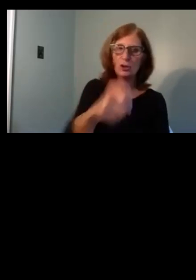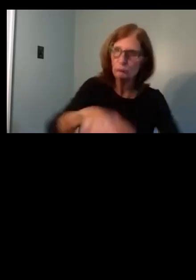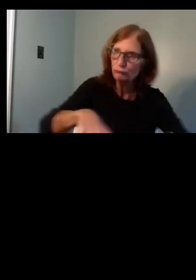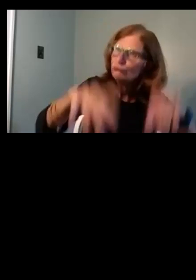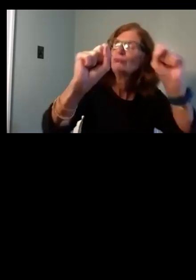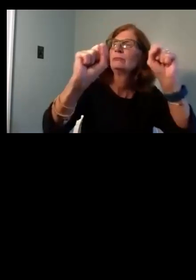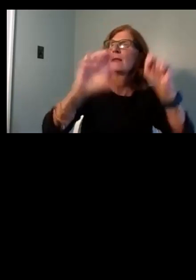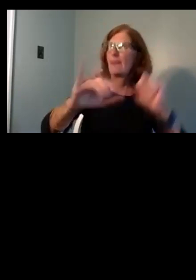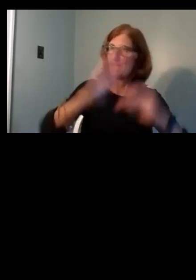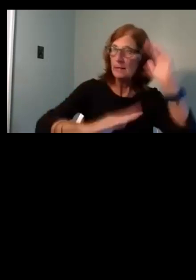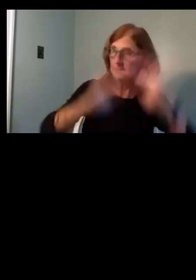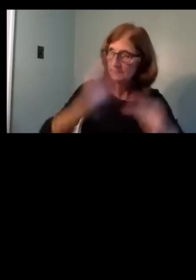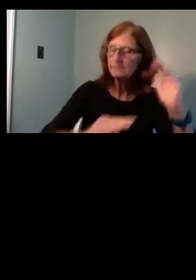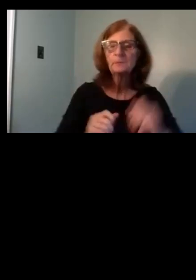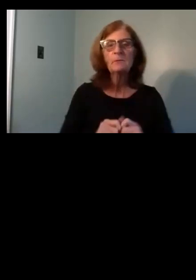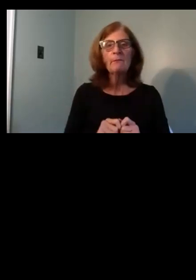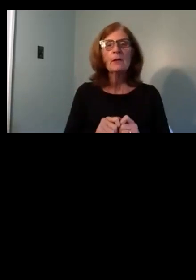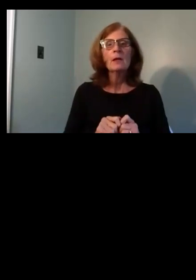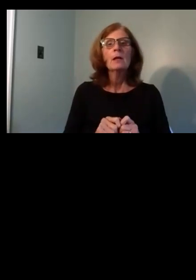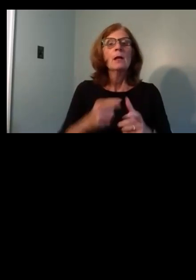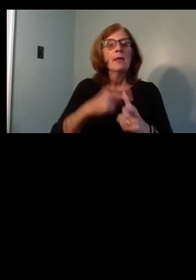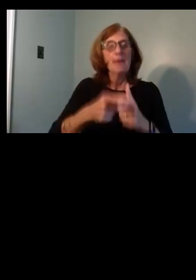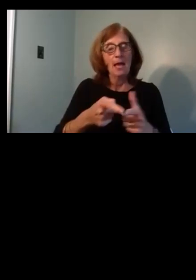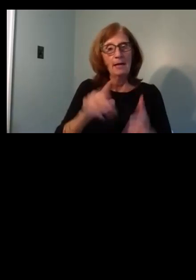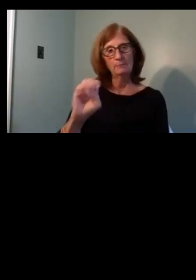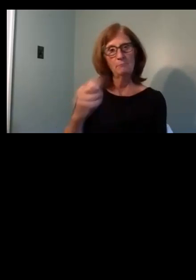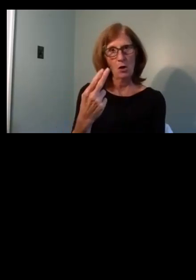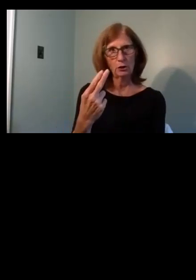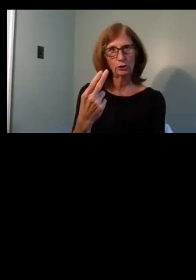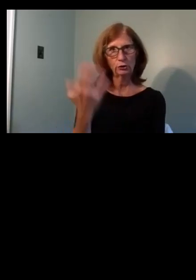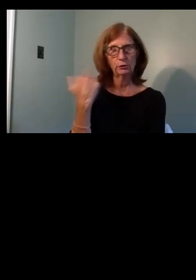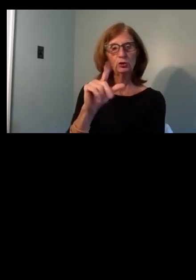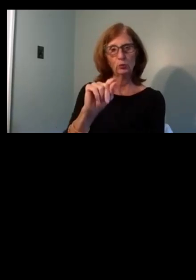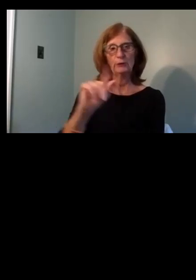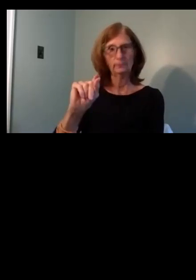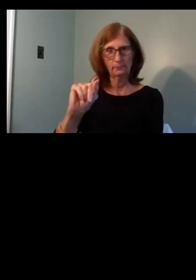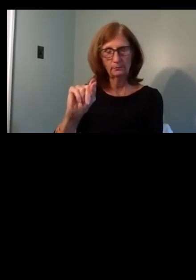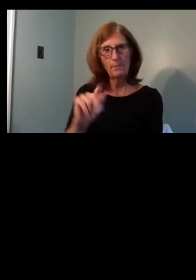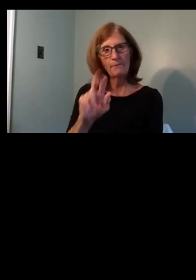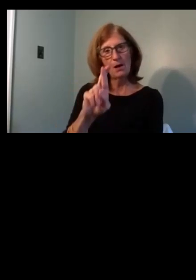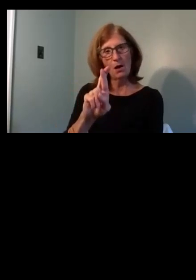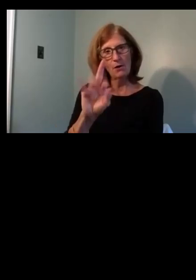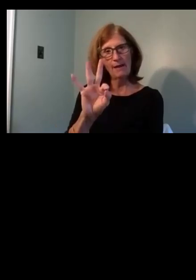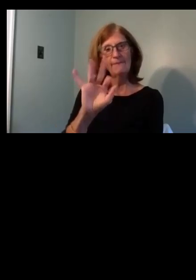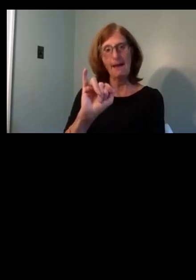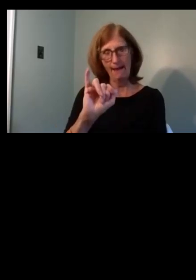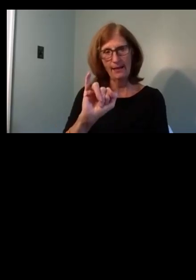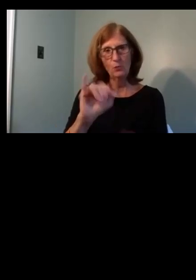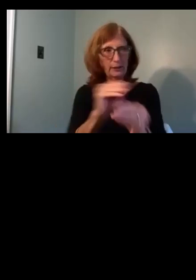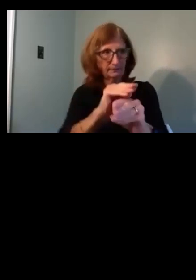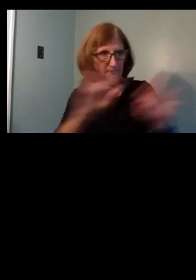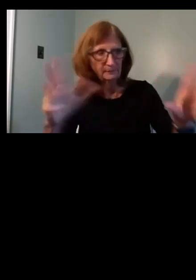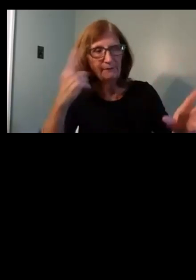acquire it. It was then in March of 2020 when RFI was released for the entire plaza.